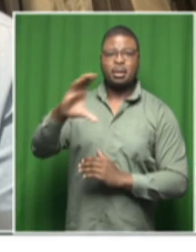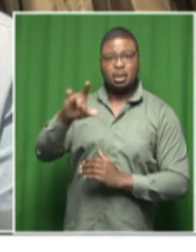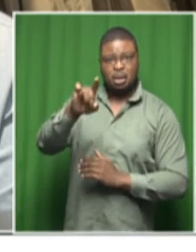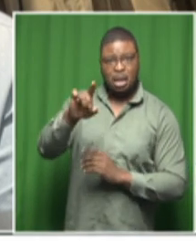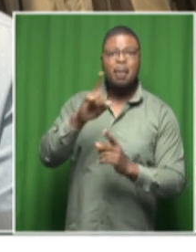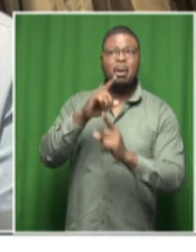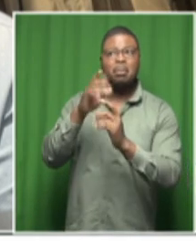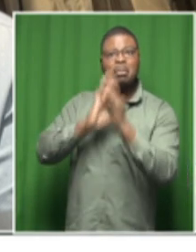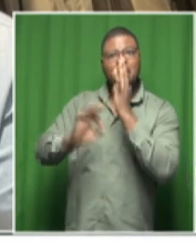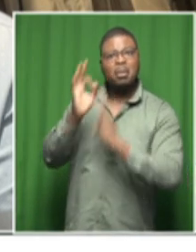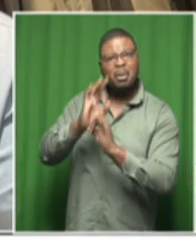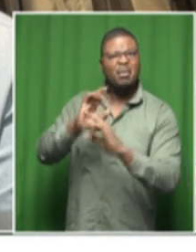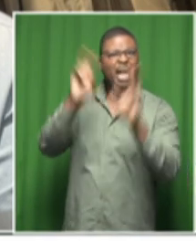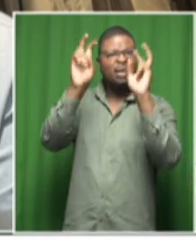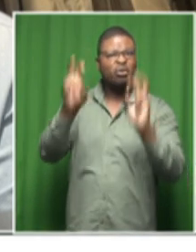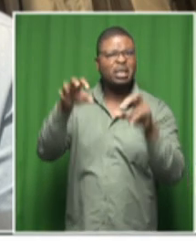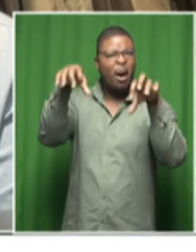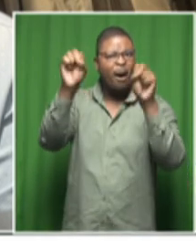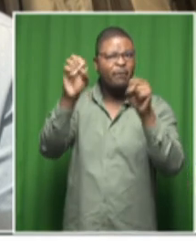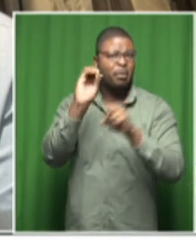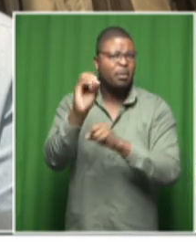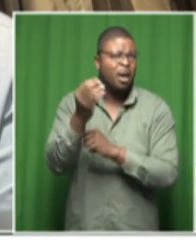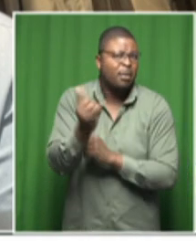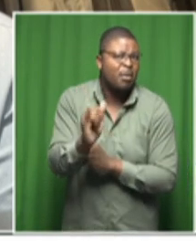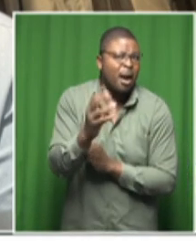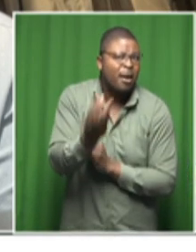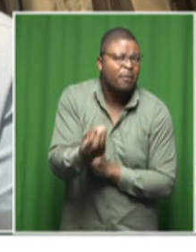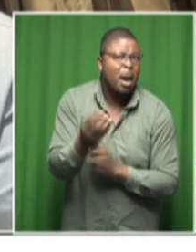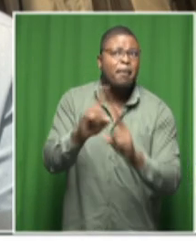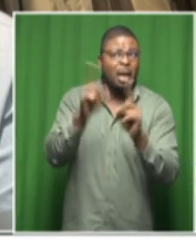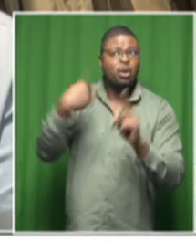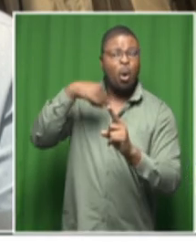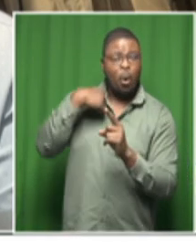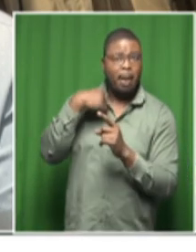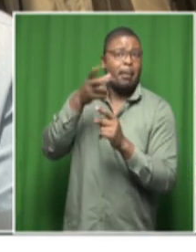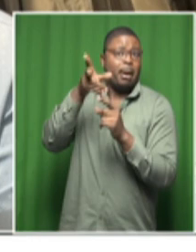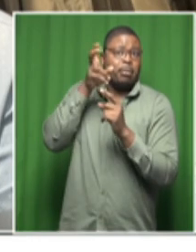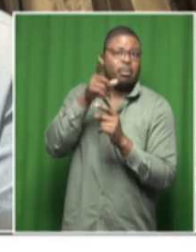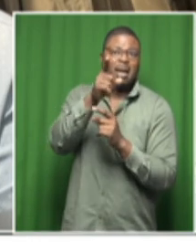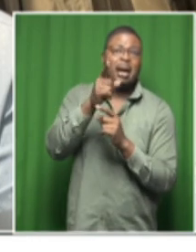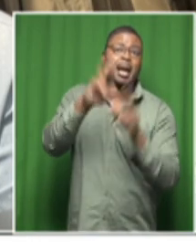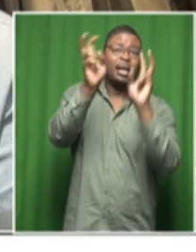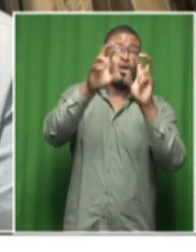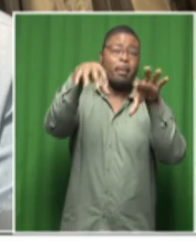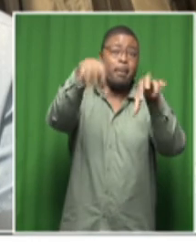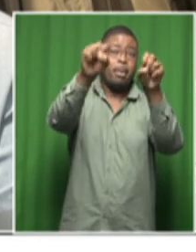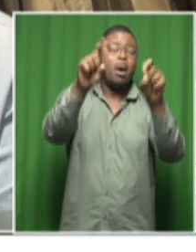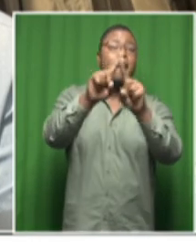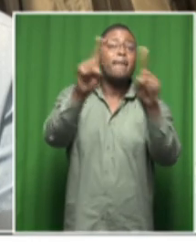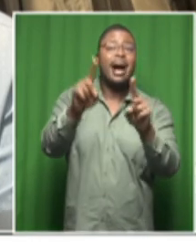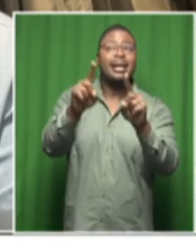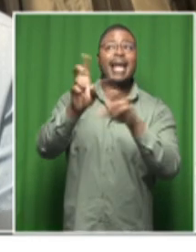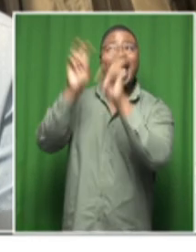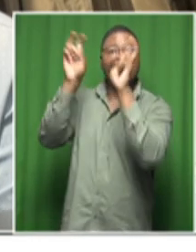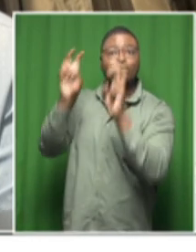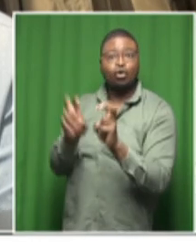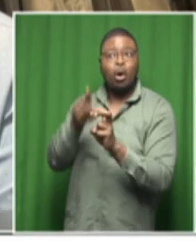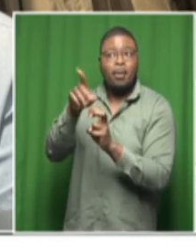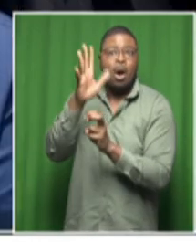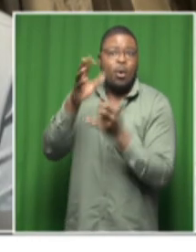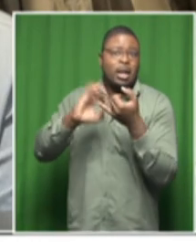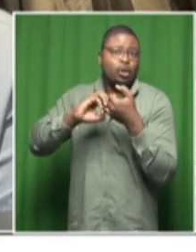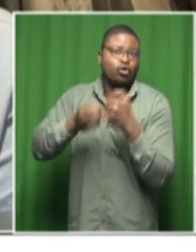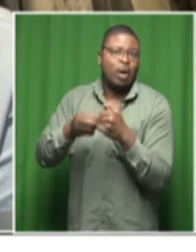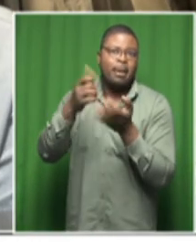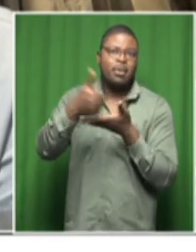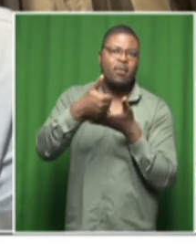news on the electricity because we know that supply completely shut off escom saying they may be able to try and bring a little bit of power